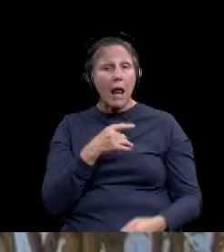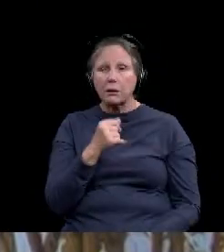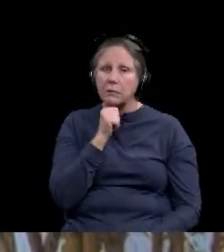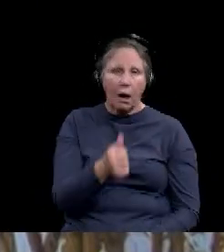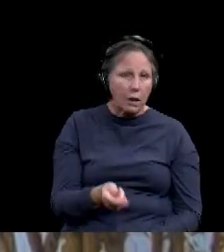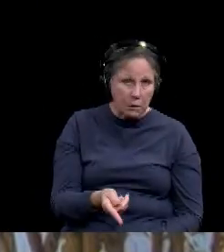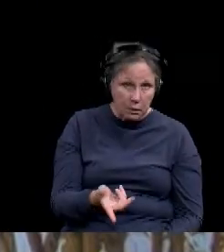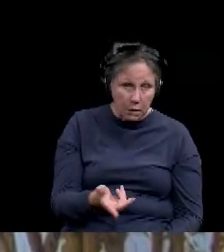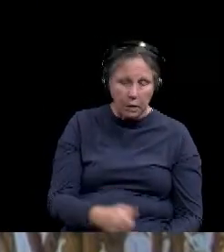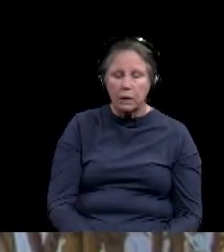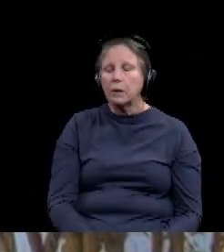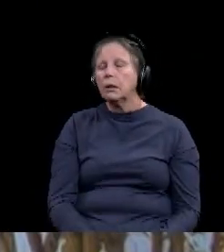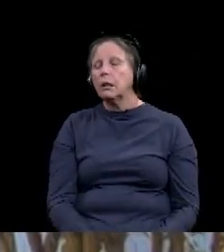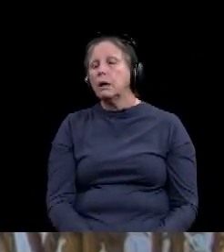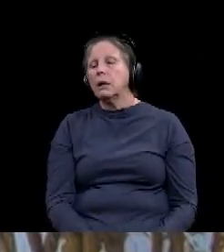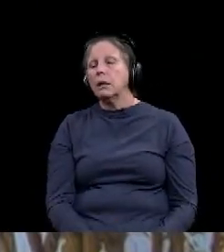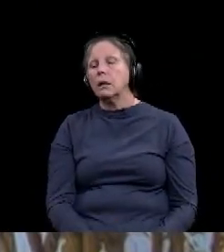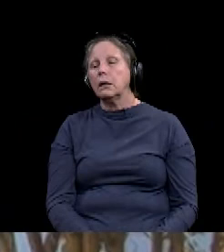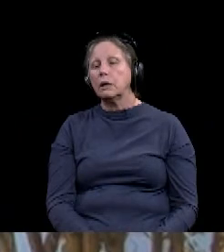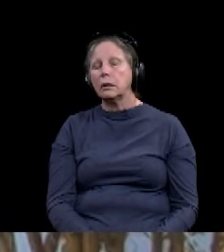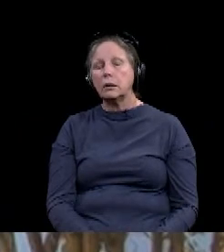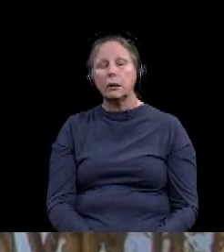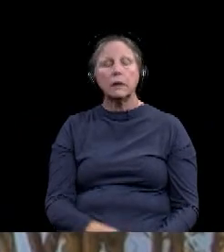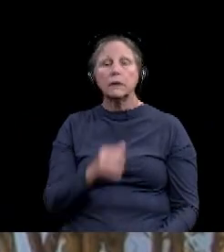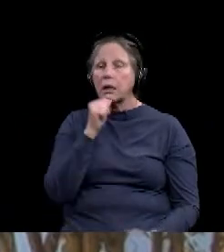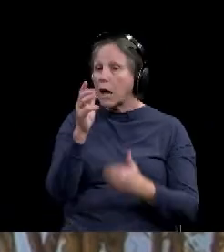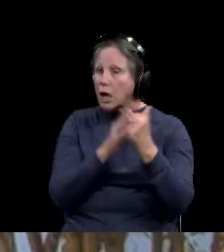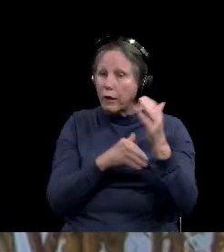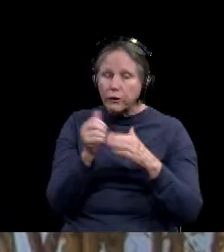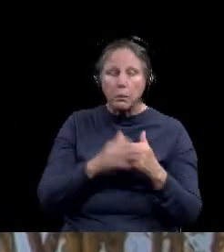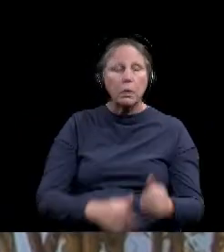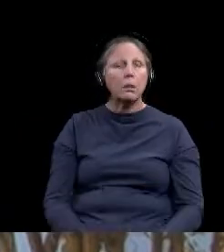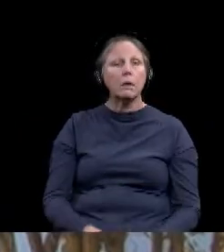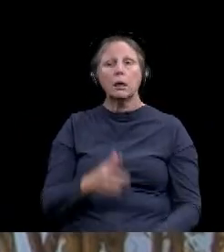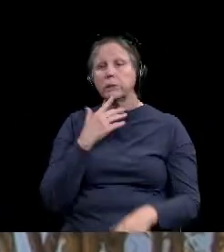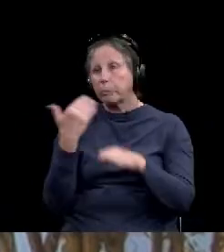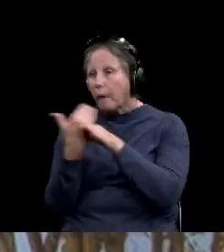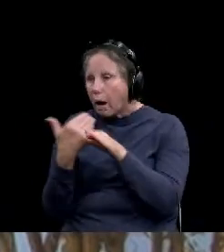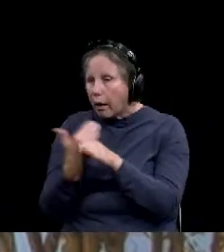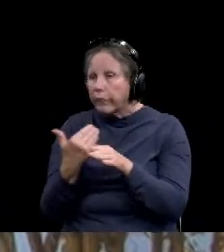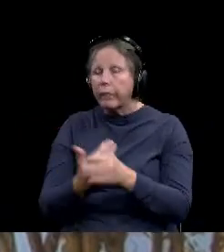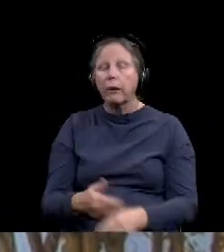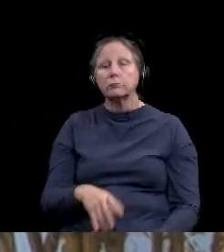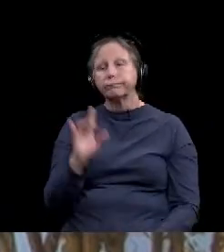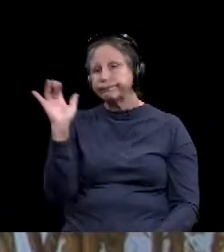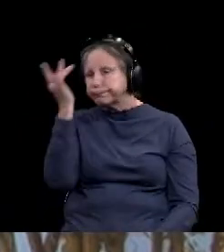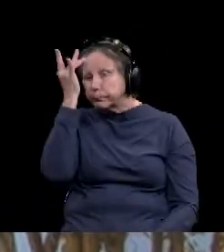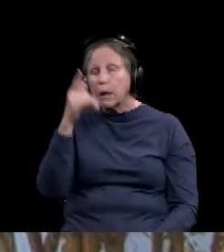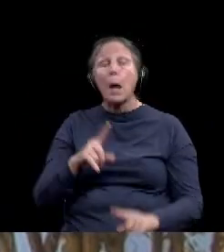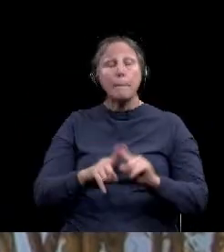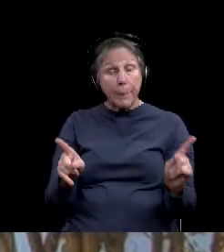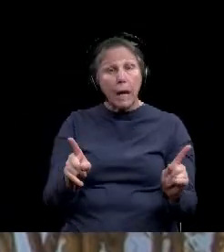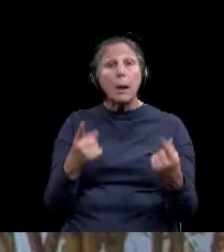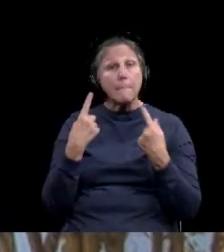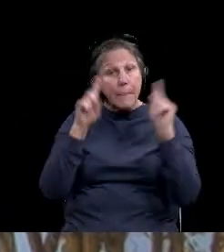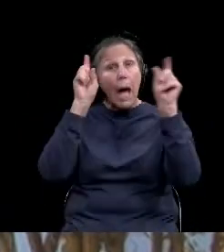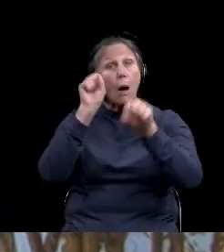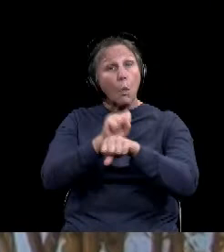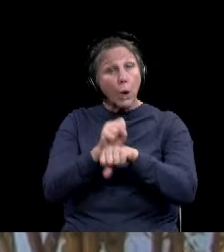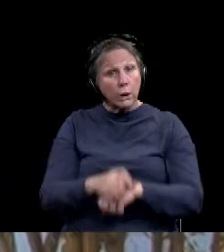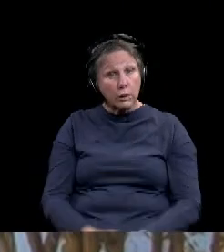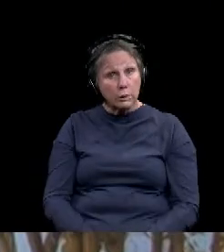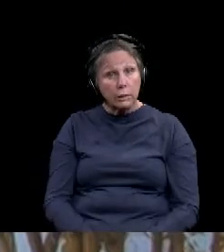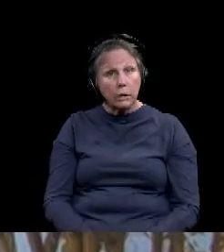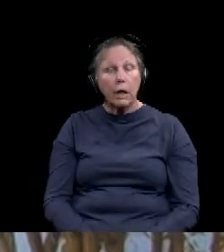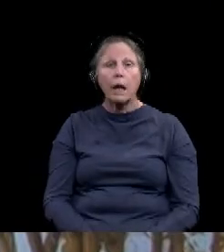It's, uh, it's, it's somewhat uncomfortable. It's mostly an annoyance. Um, but we know that they work. And as judge said, they have